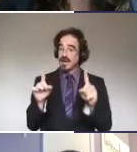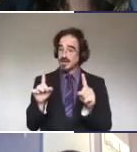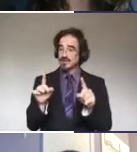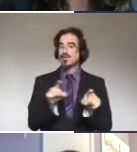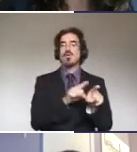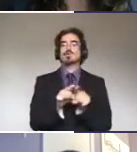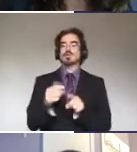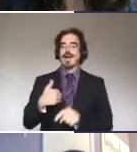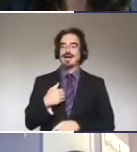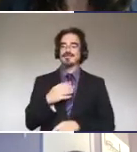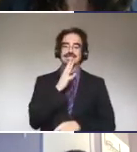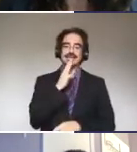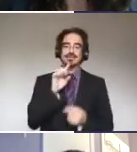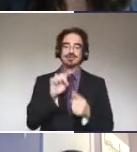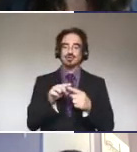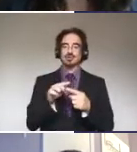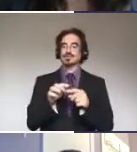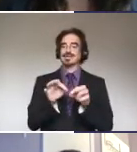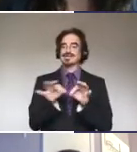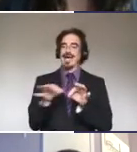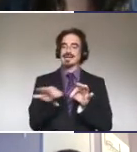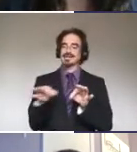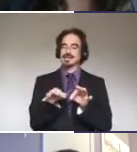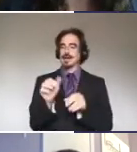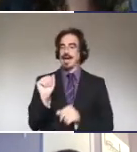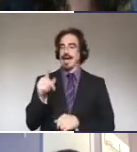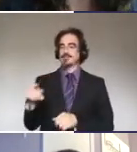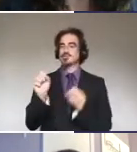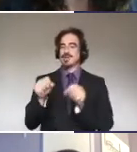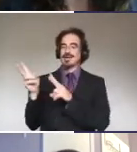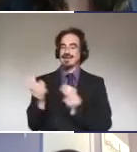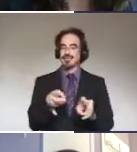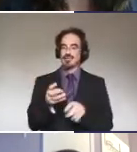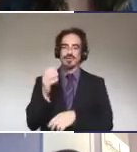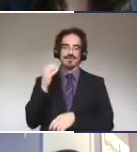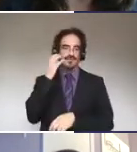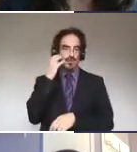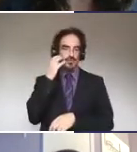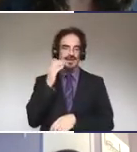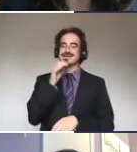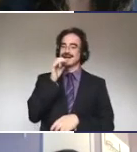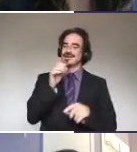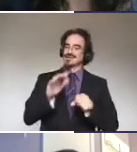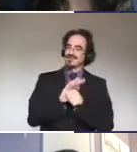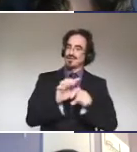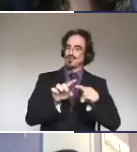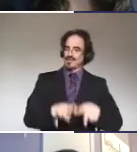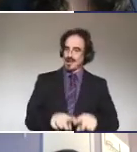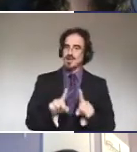apps that you can download on the phone. They are not as reliable, but they can be helpful.